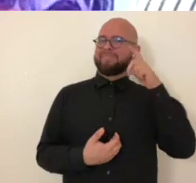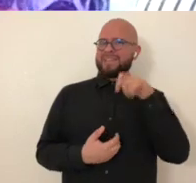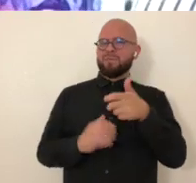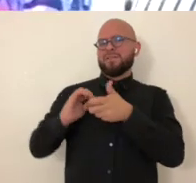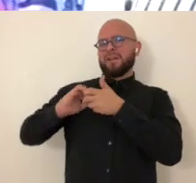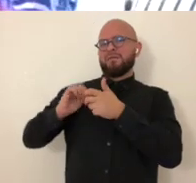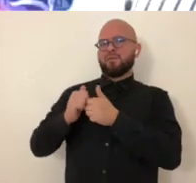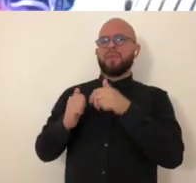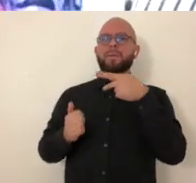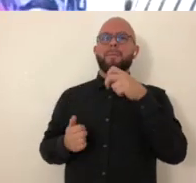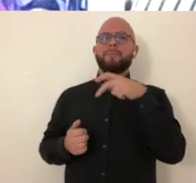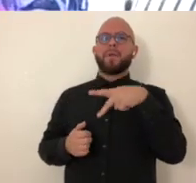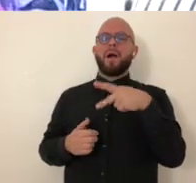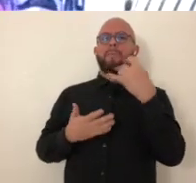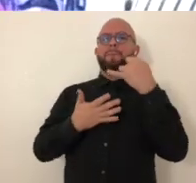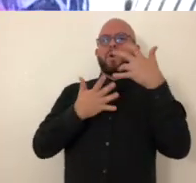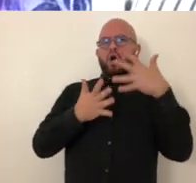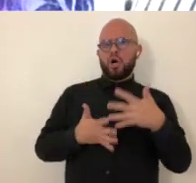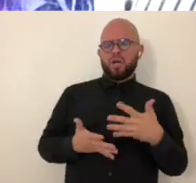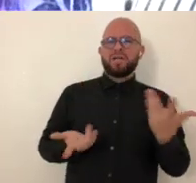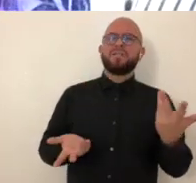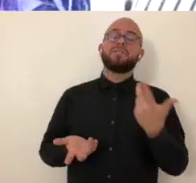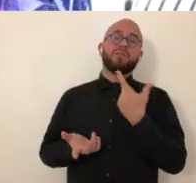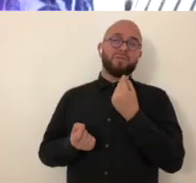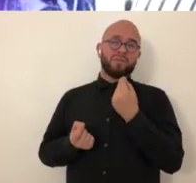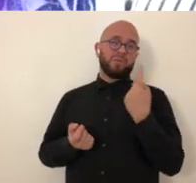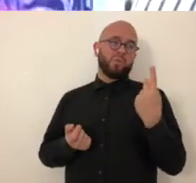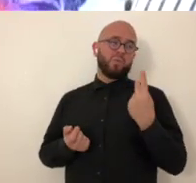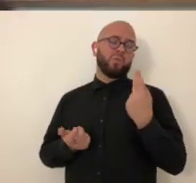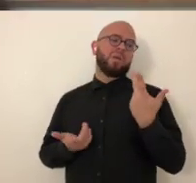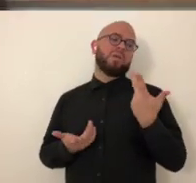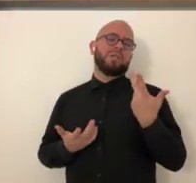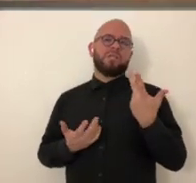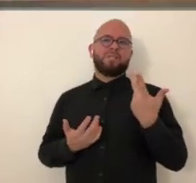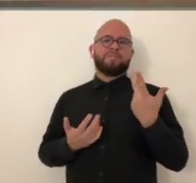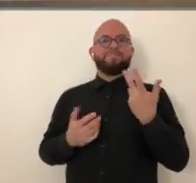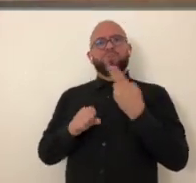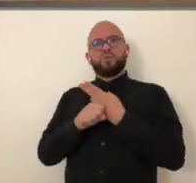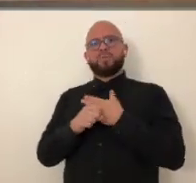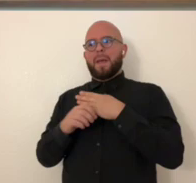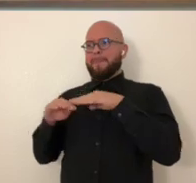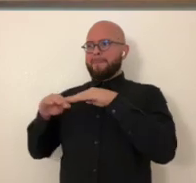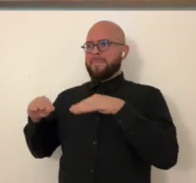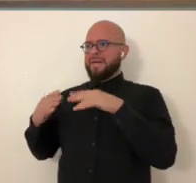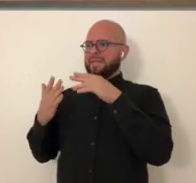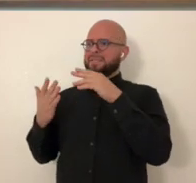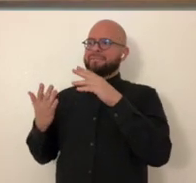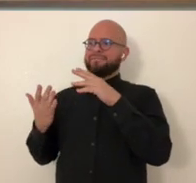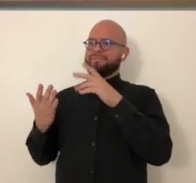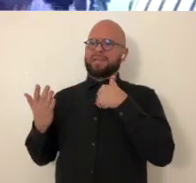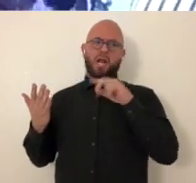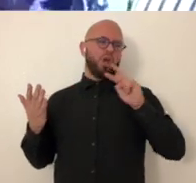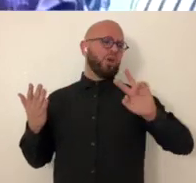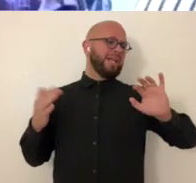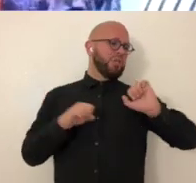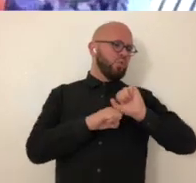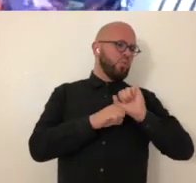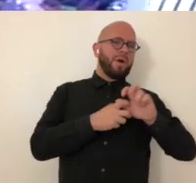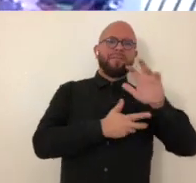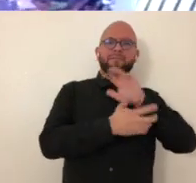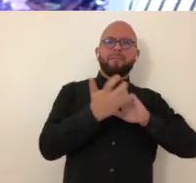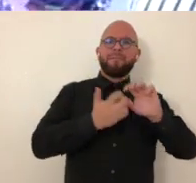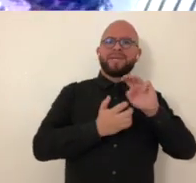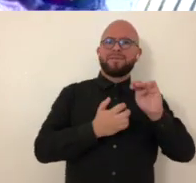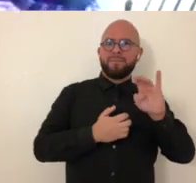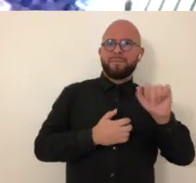psychedelic statue of livery it was a collaboration with this pop artist i worked with okay and we kind of evolved my